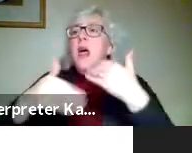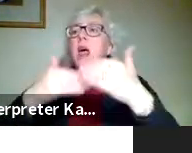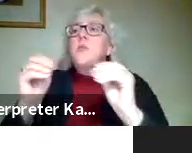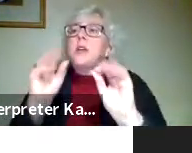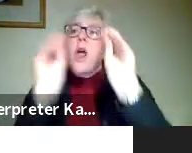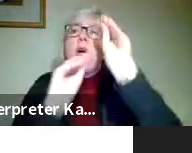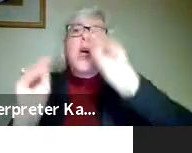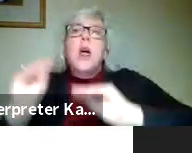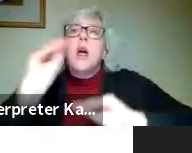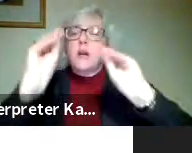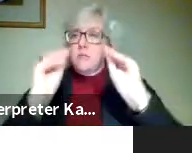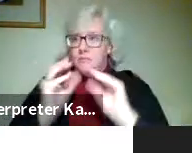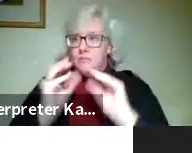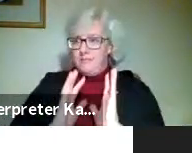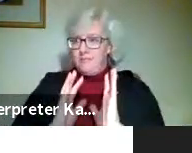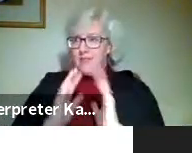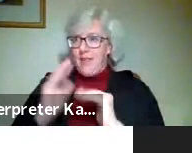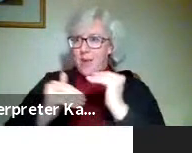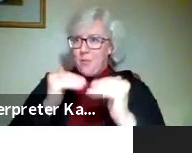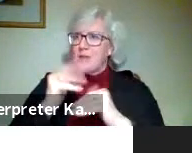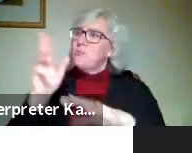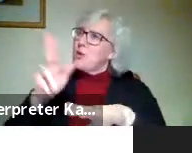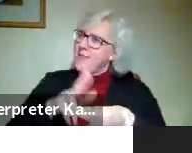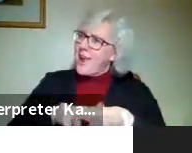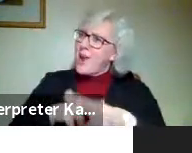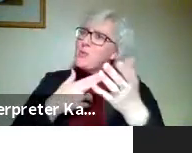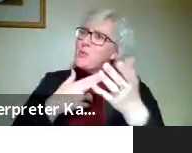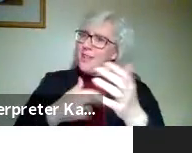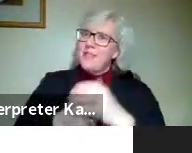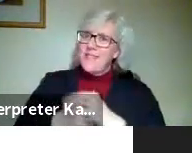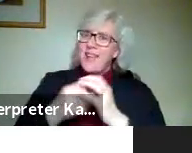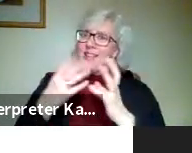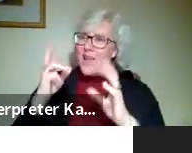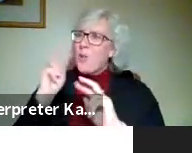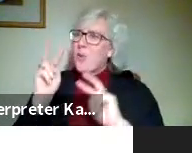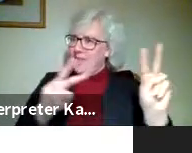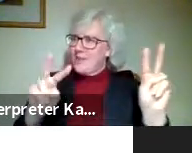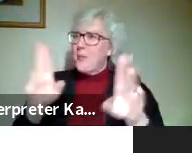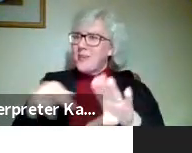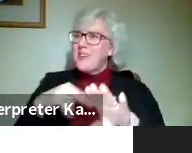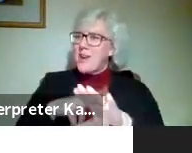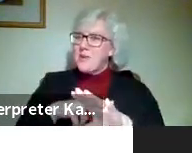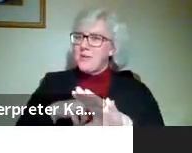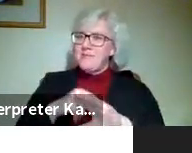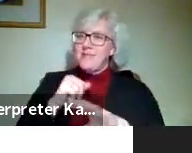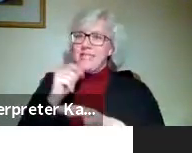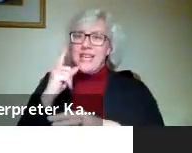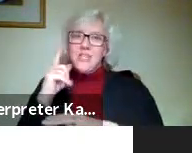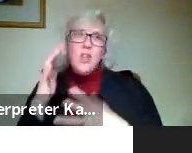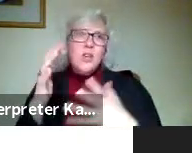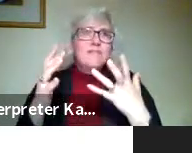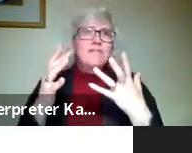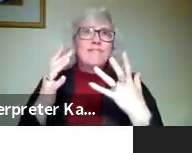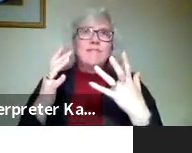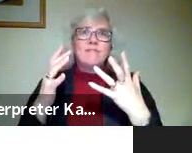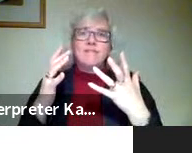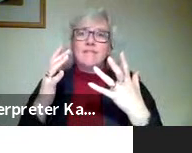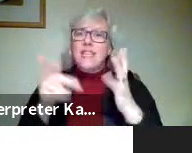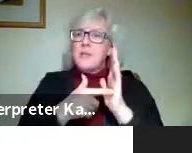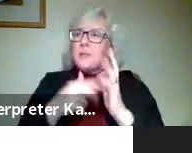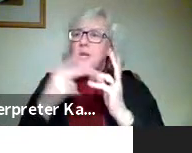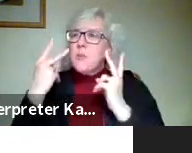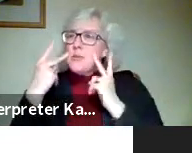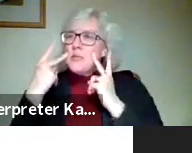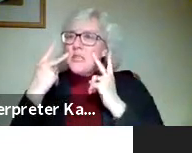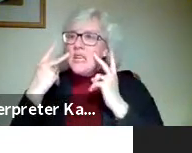photos. The processing is pretty natural in a lot of the ones that we're looking at. So, it doesn't look, you know, sometimes you'll